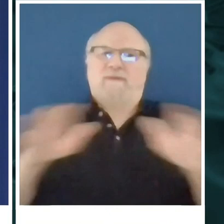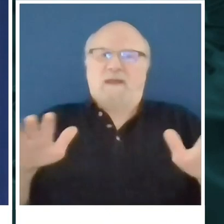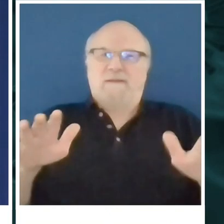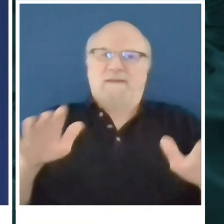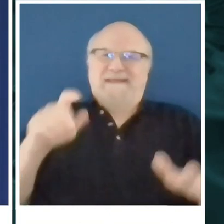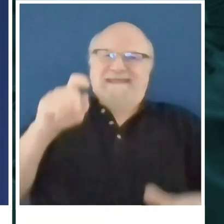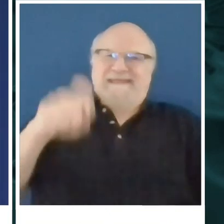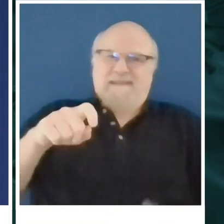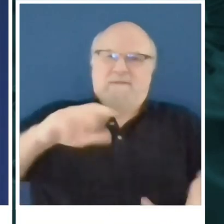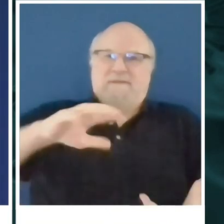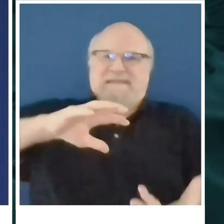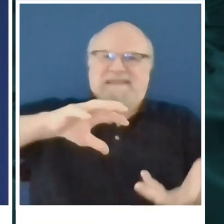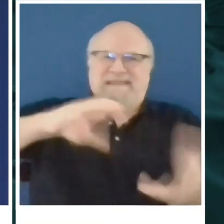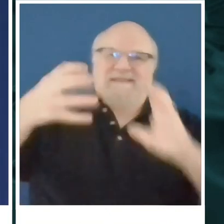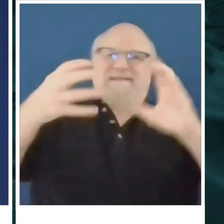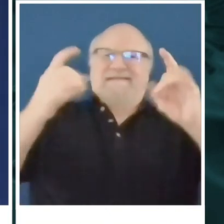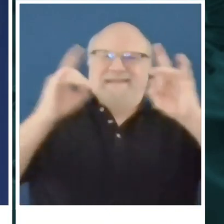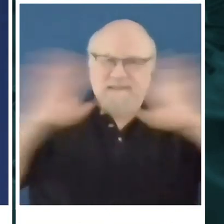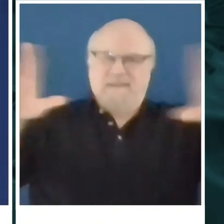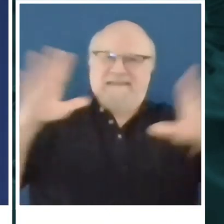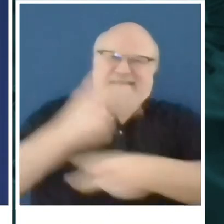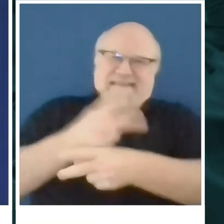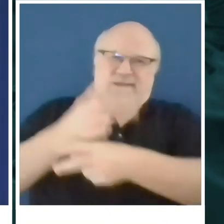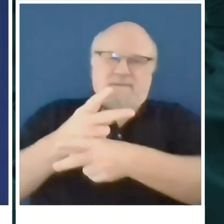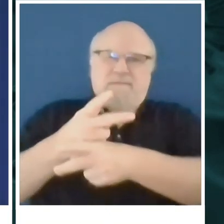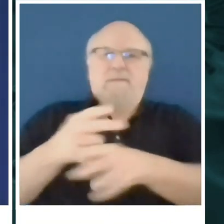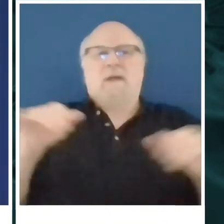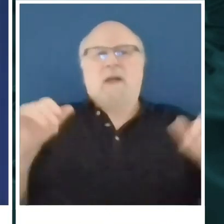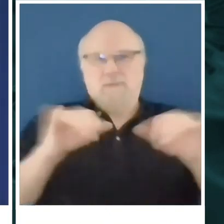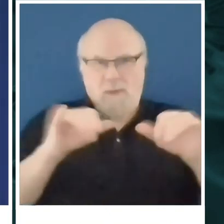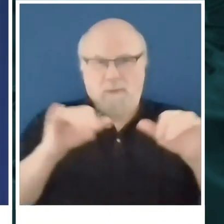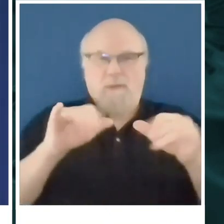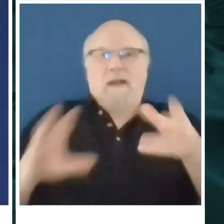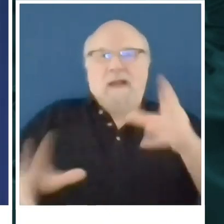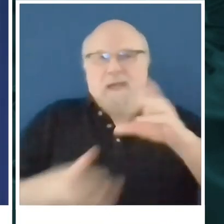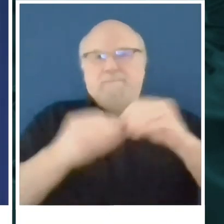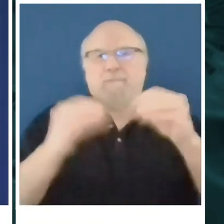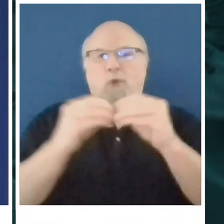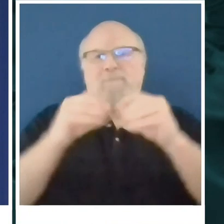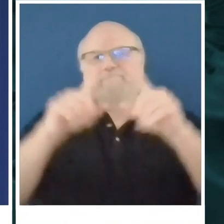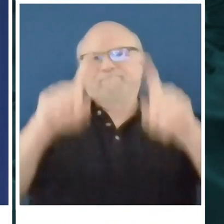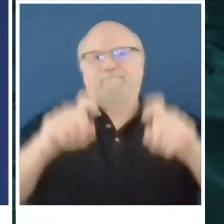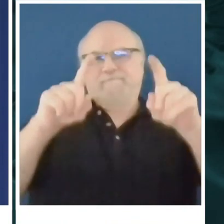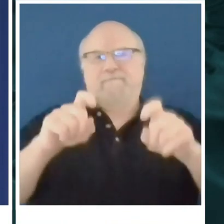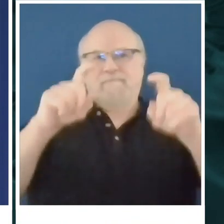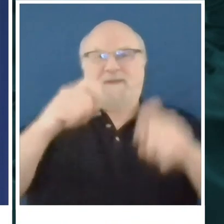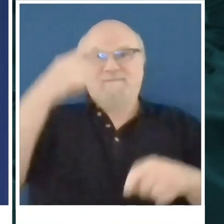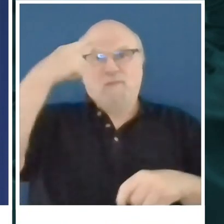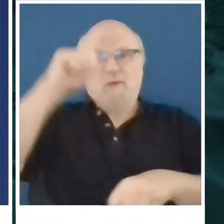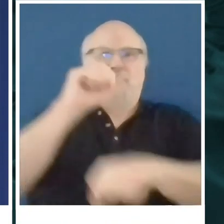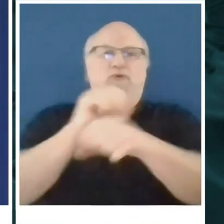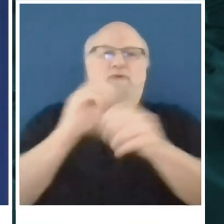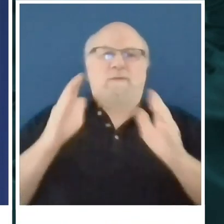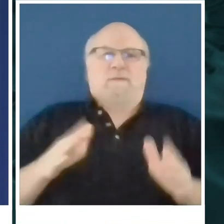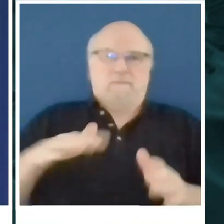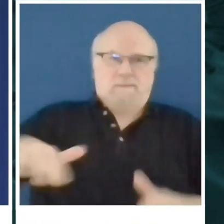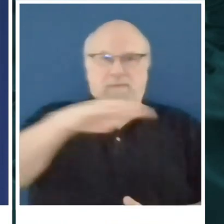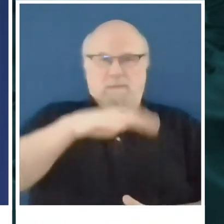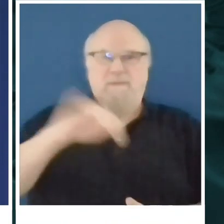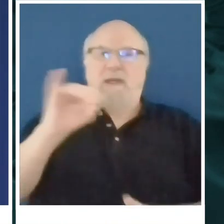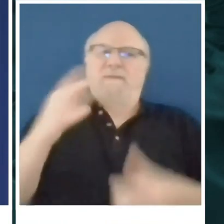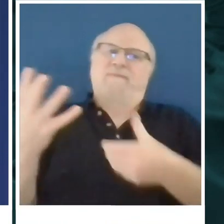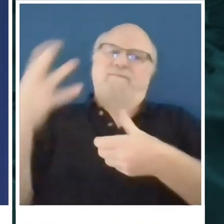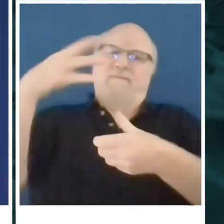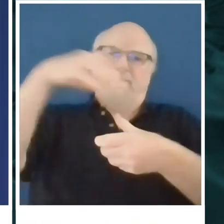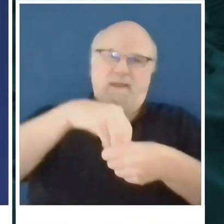and put in place expanded testing for at-risk healthcare workers, including antibody testing. As a city,